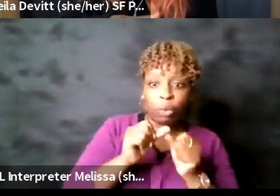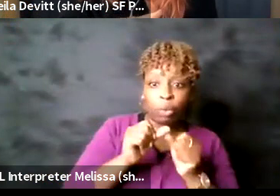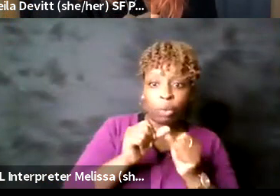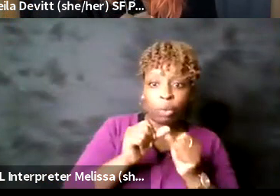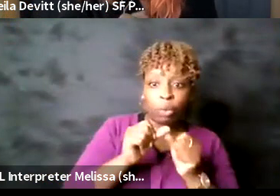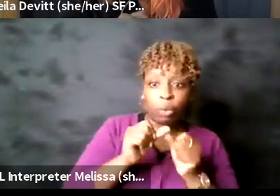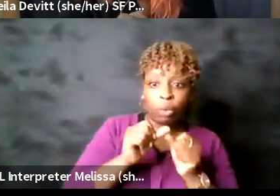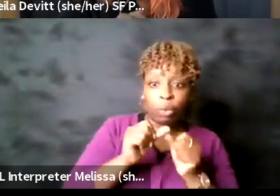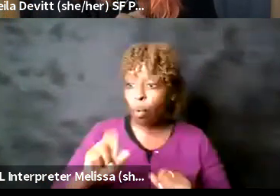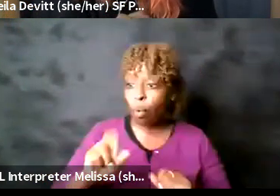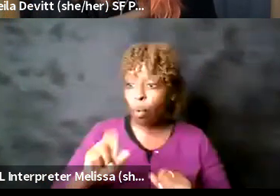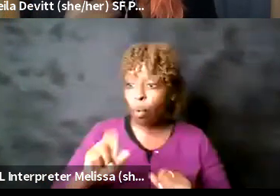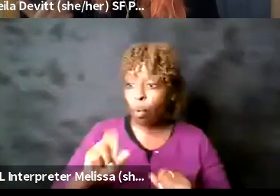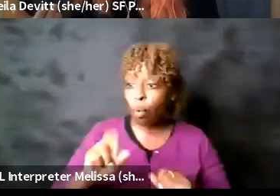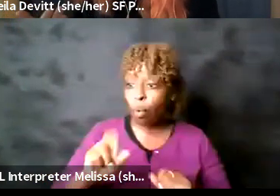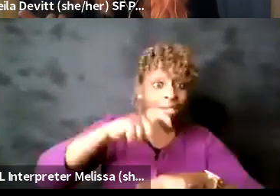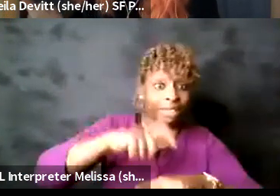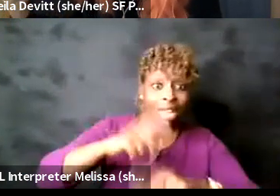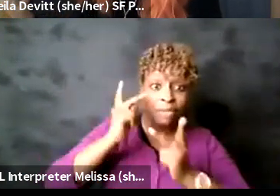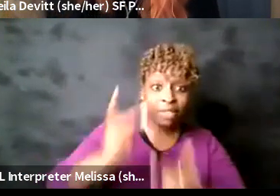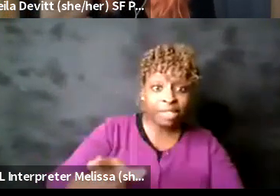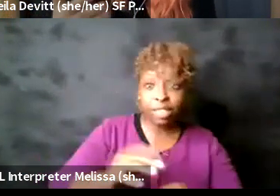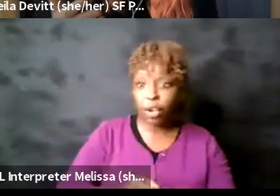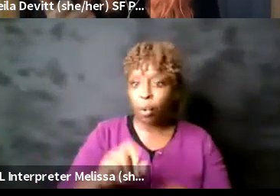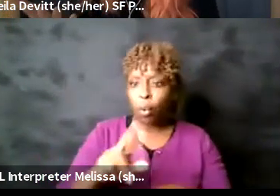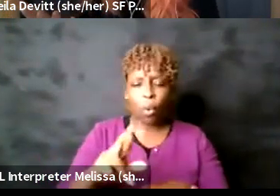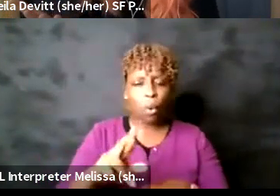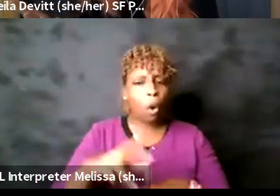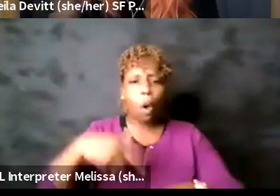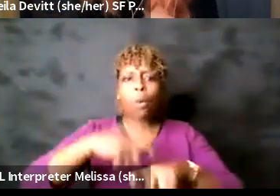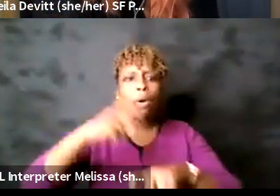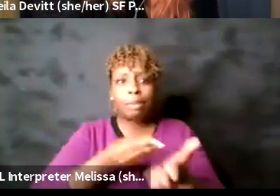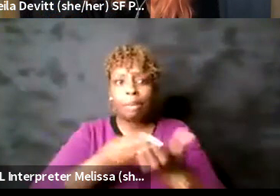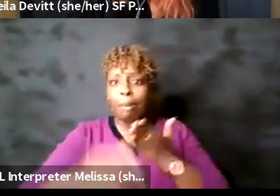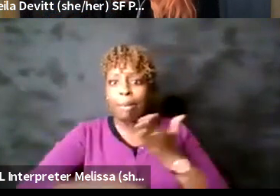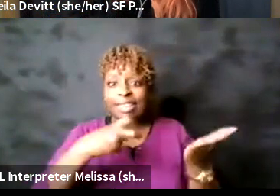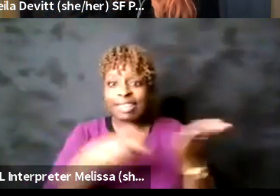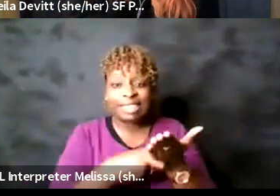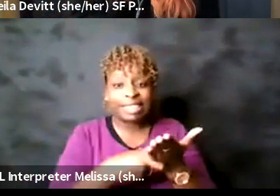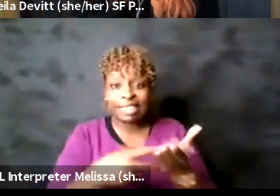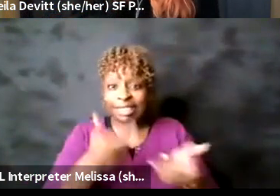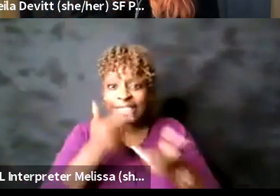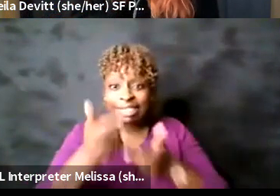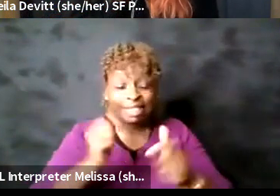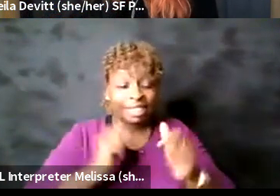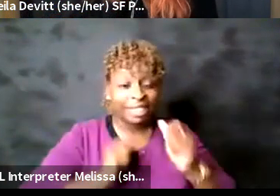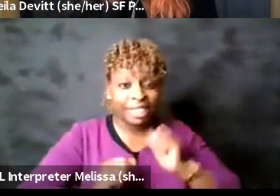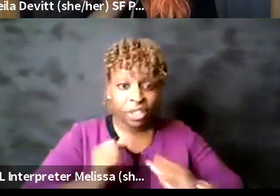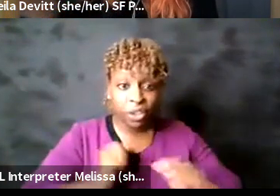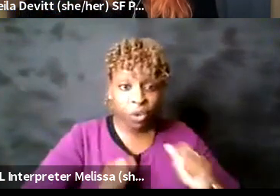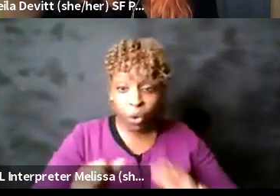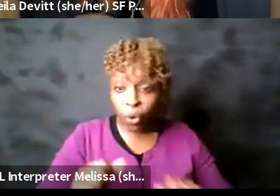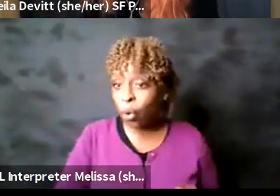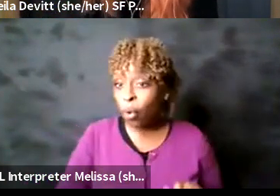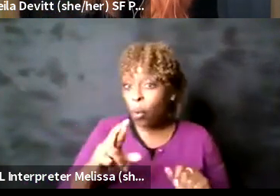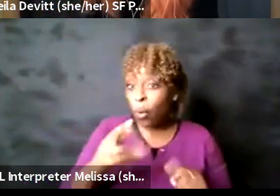whether they're um a single ticket buyer who's a tourist who's never been to San Francisco before or whether they're a high school maybe